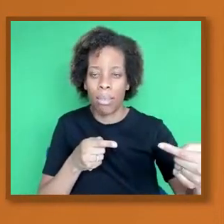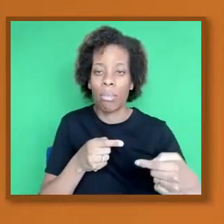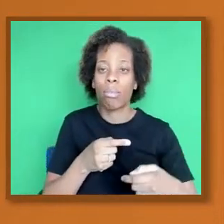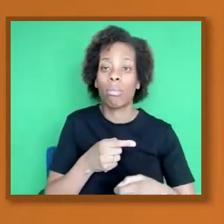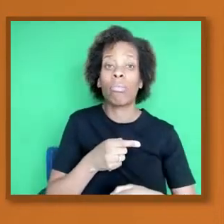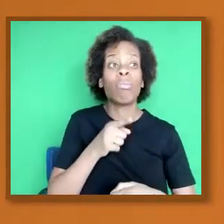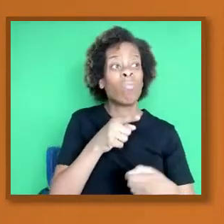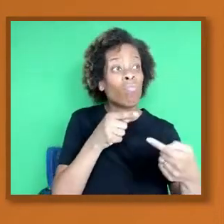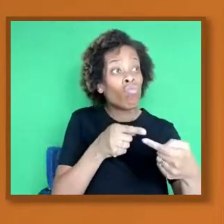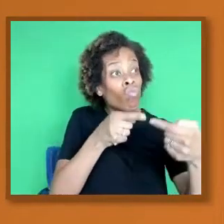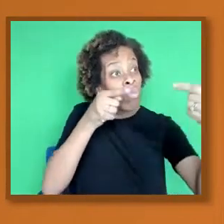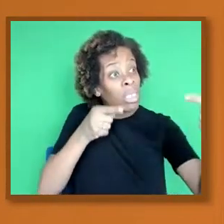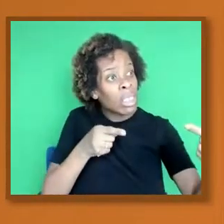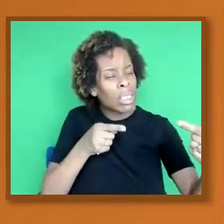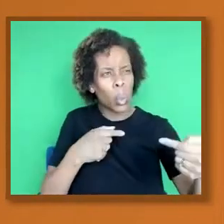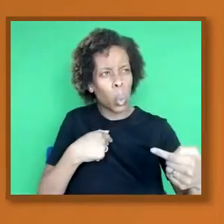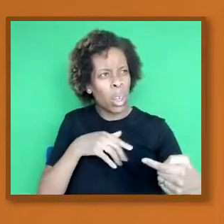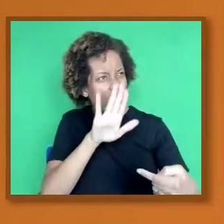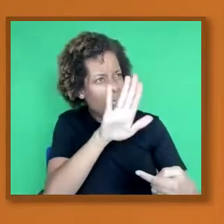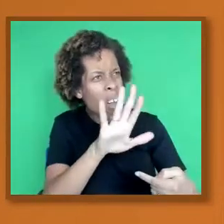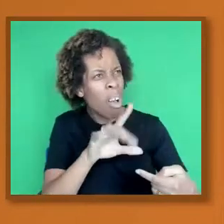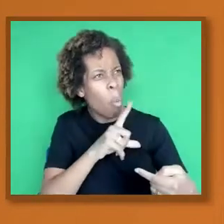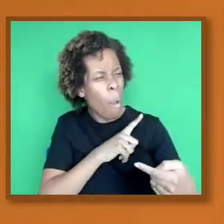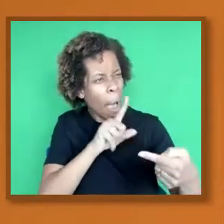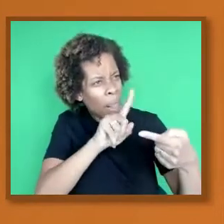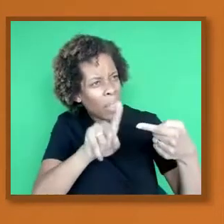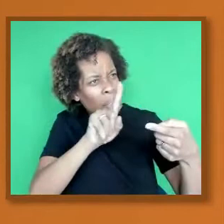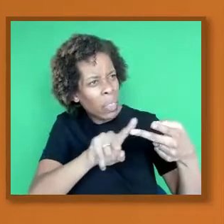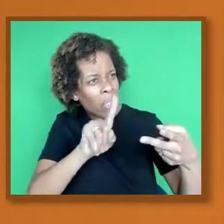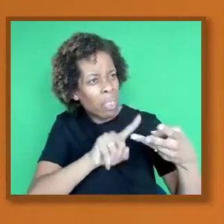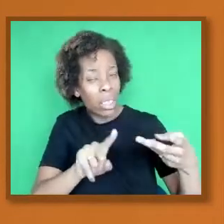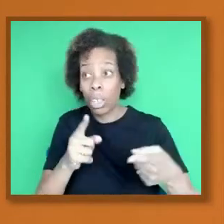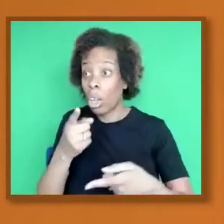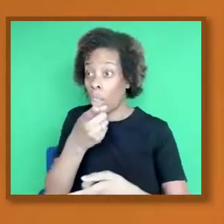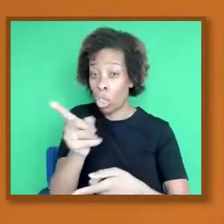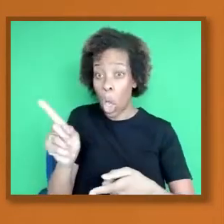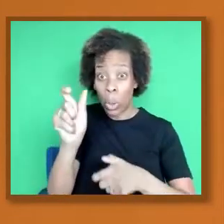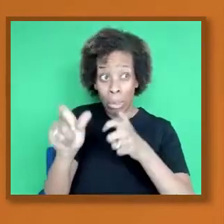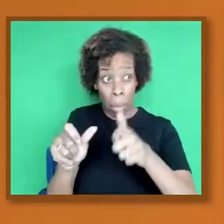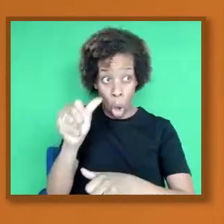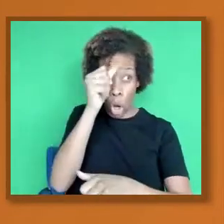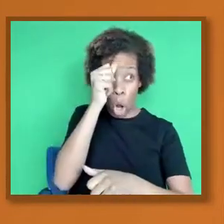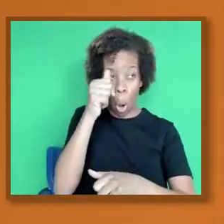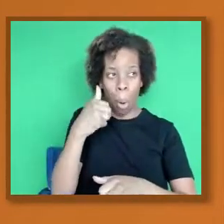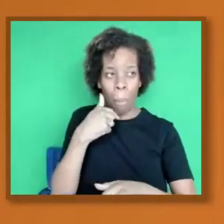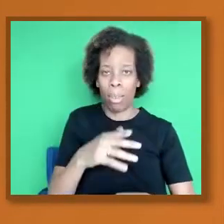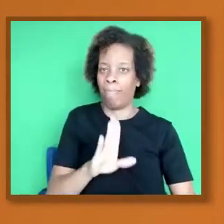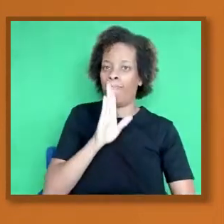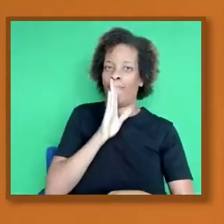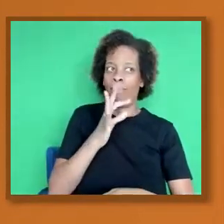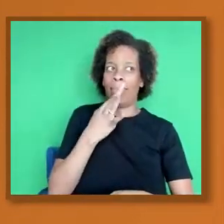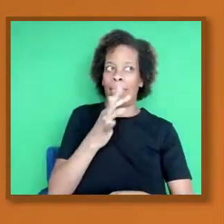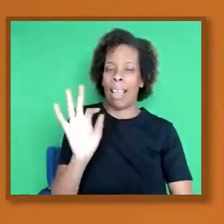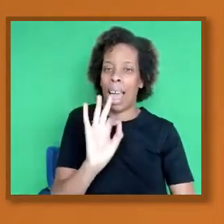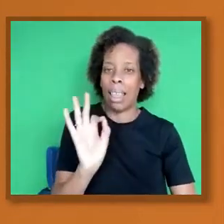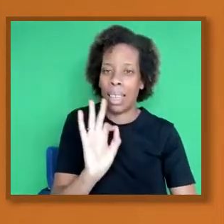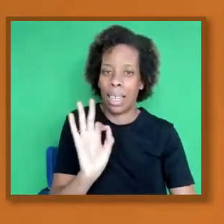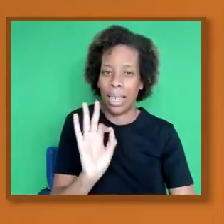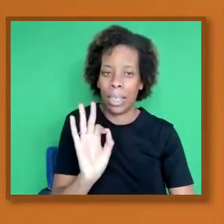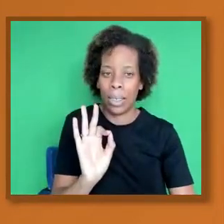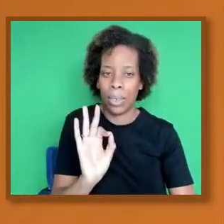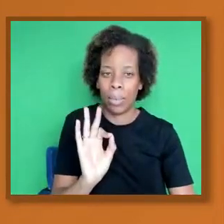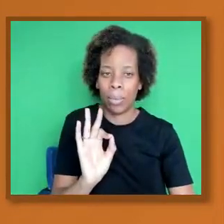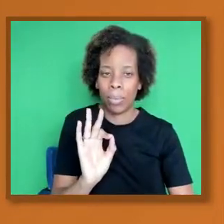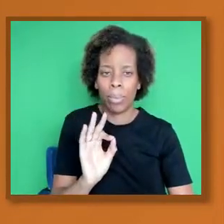And that links to the issue of trust. Some people have no need to ask questions because they